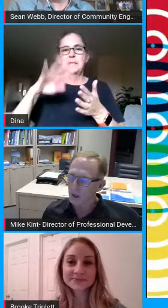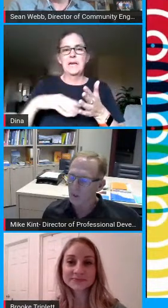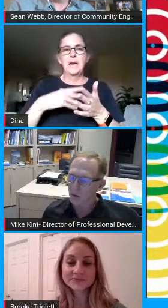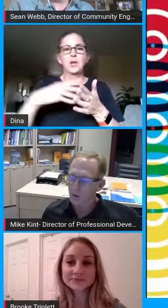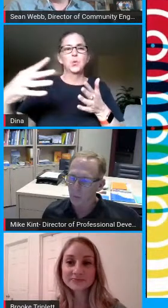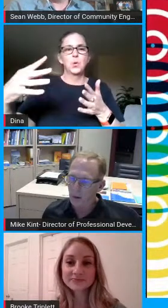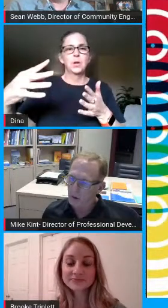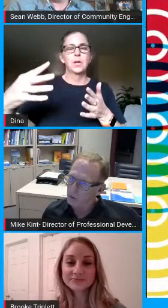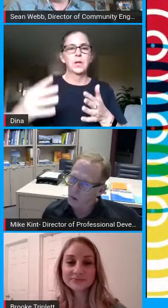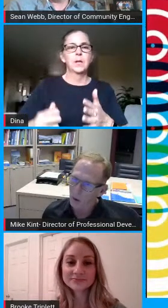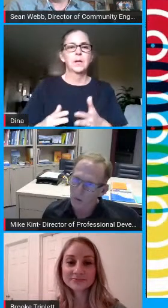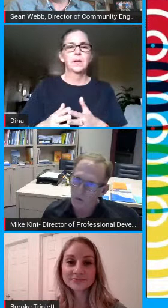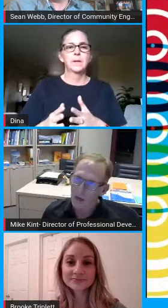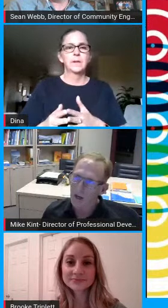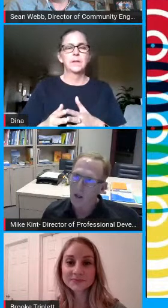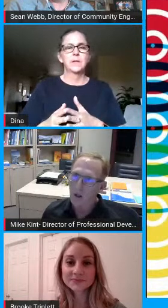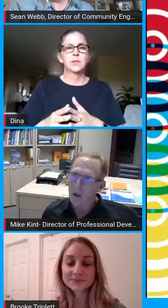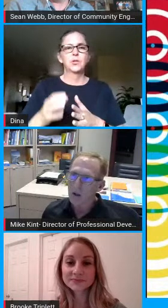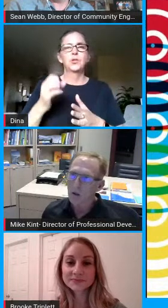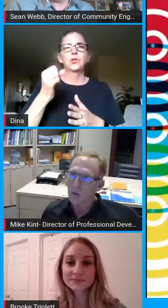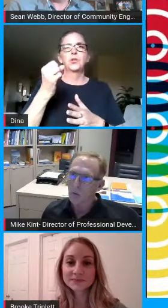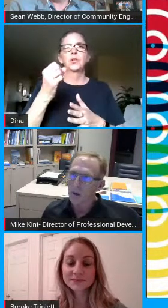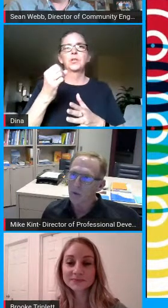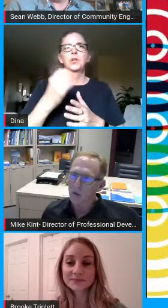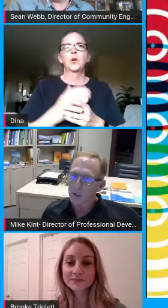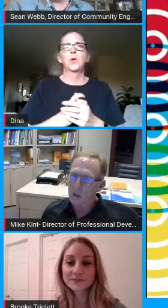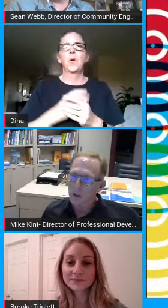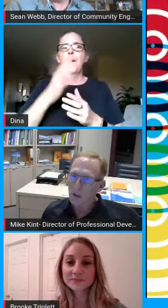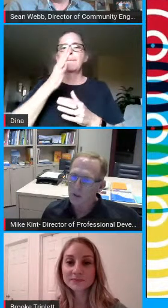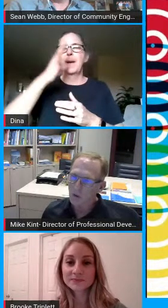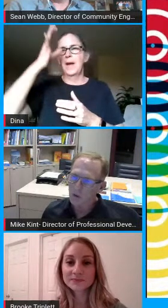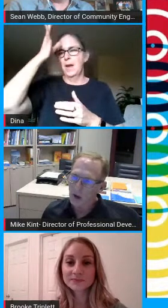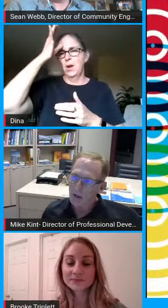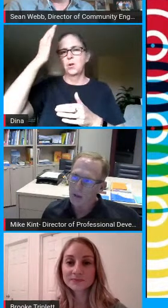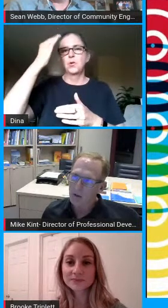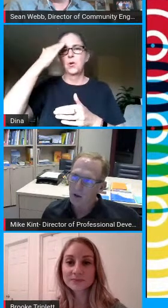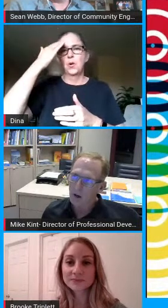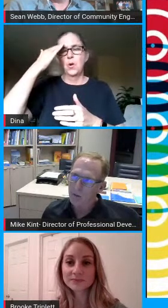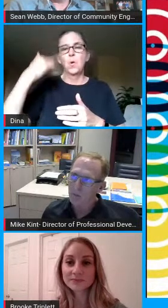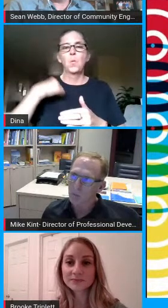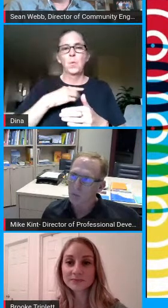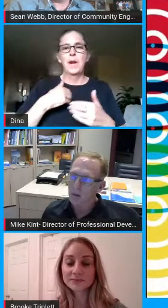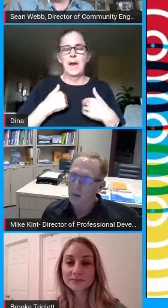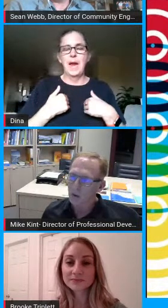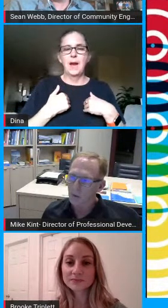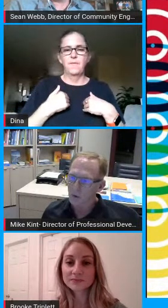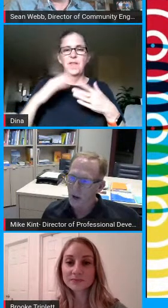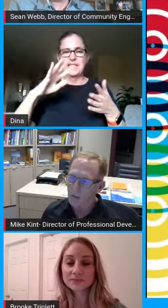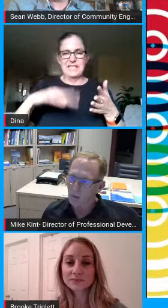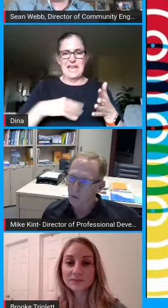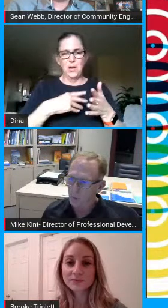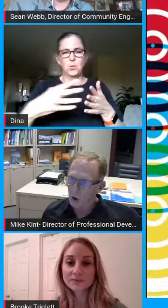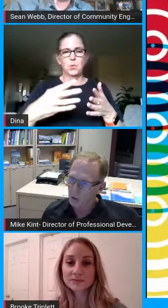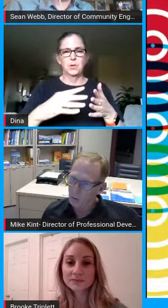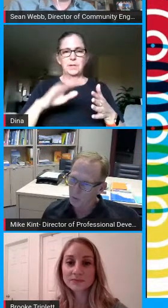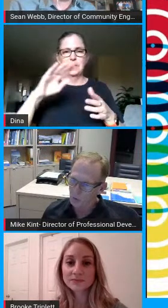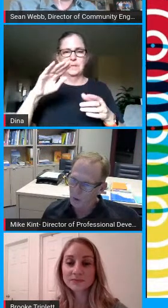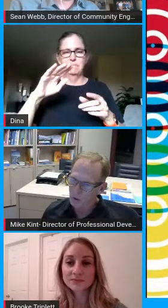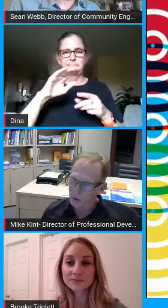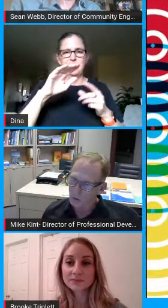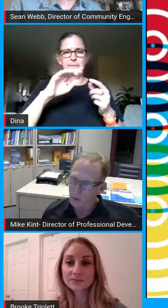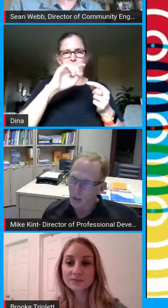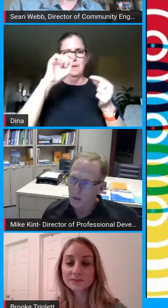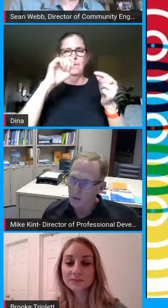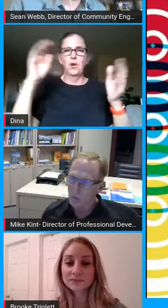learning um just so parents know is that we have strategically designed periods of time for small group